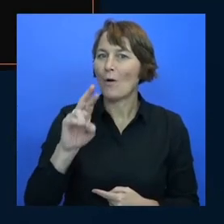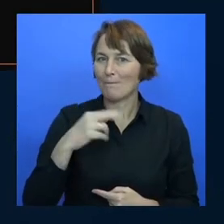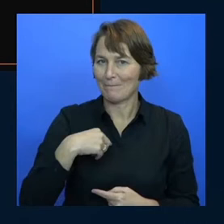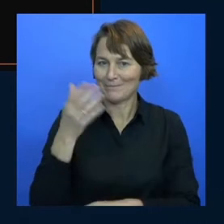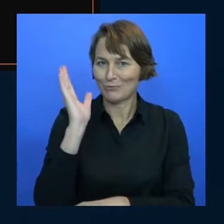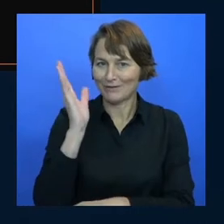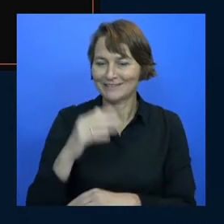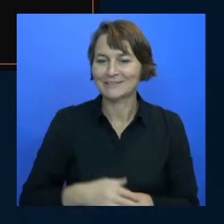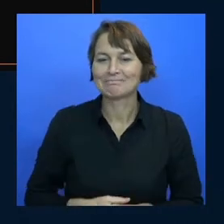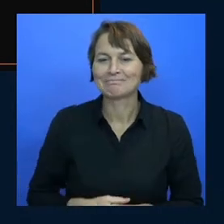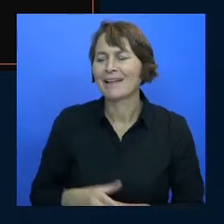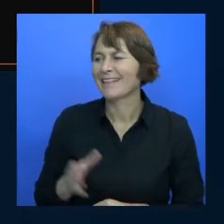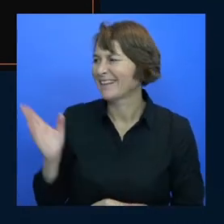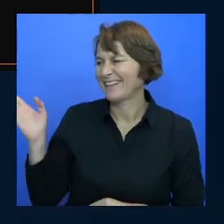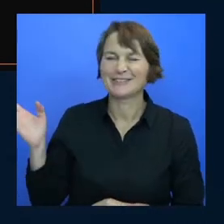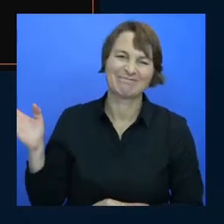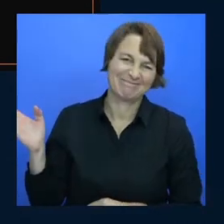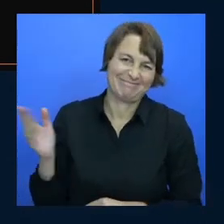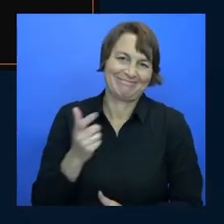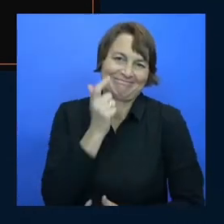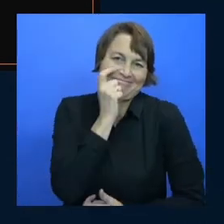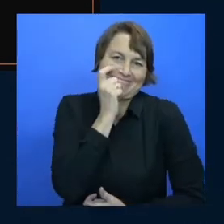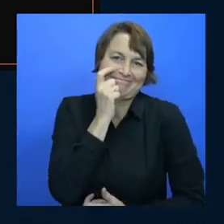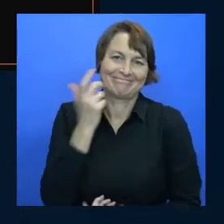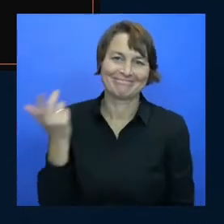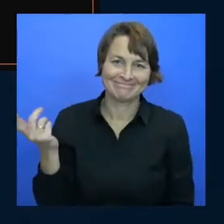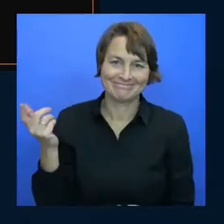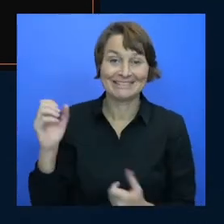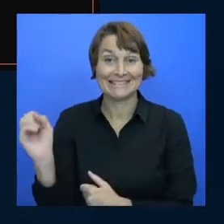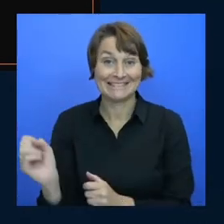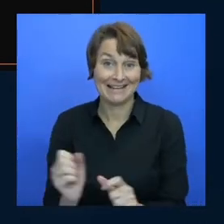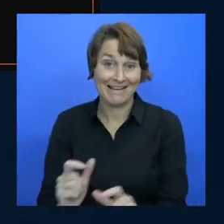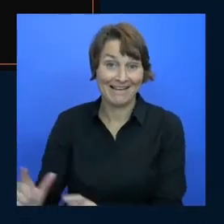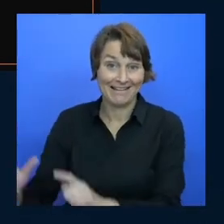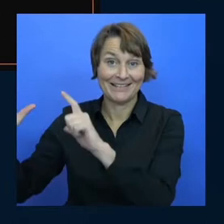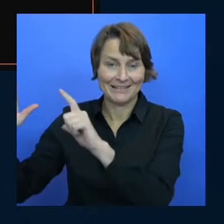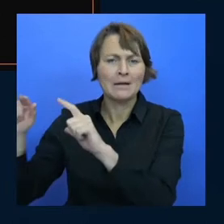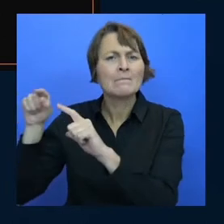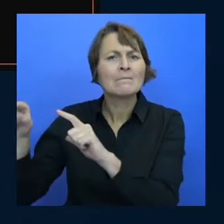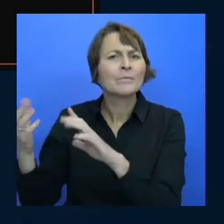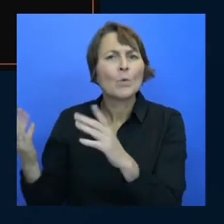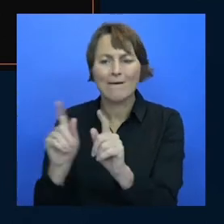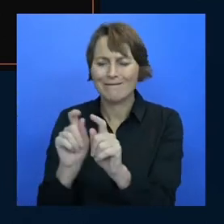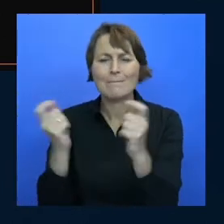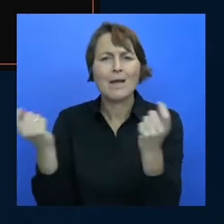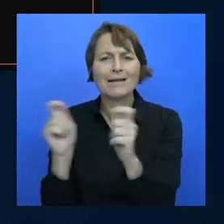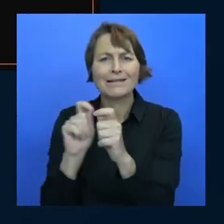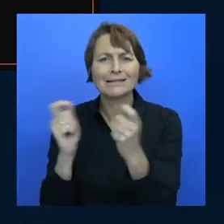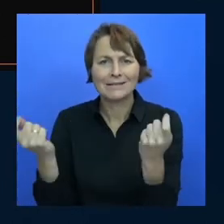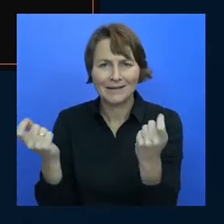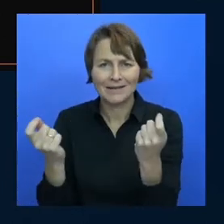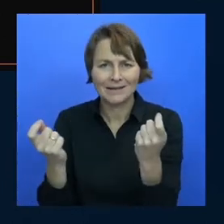slide that I would share with you this is a copy of a magazine from the TI 99